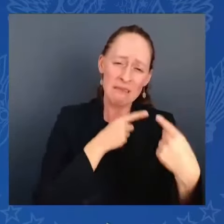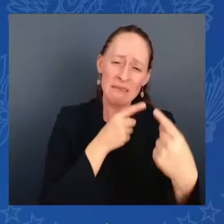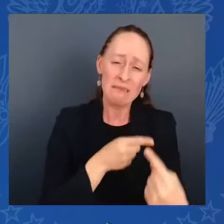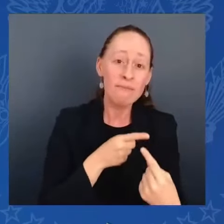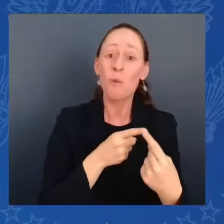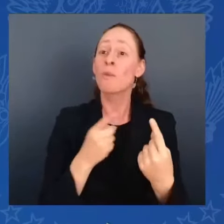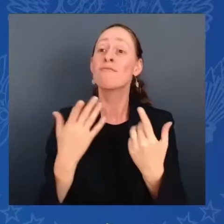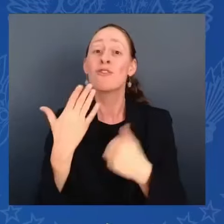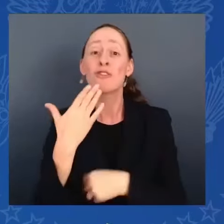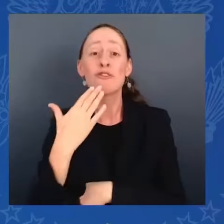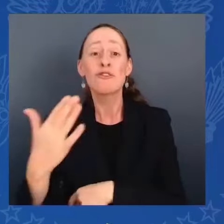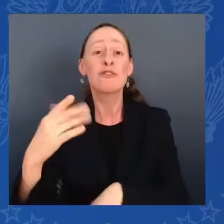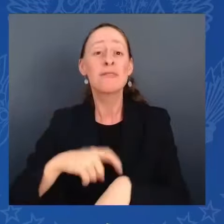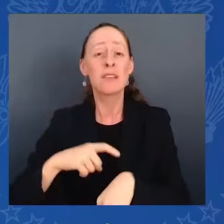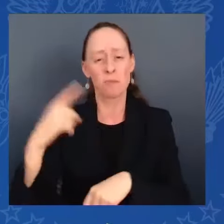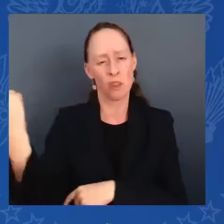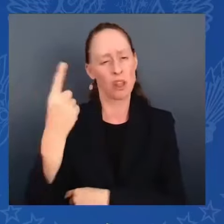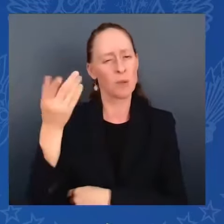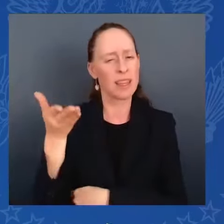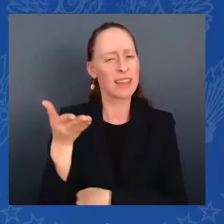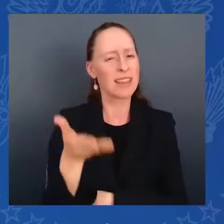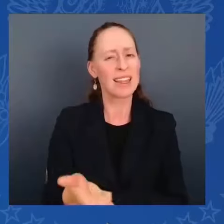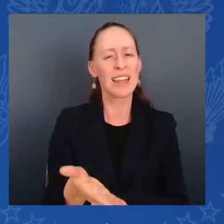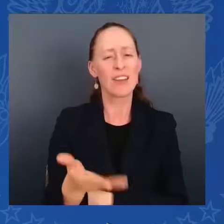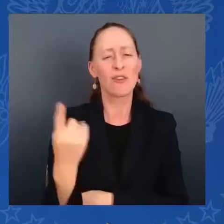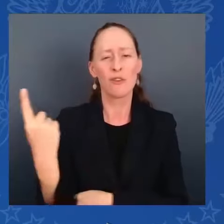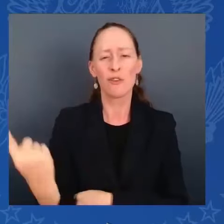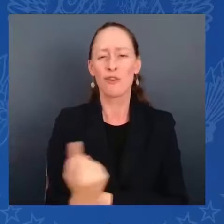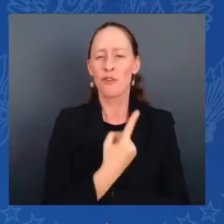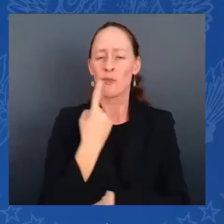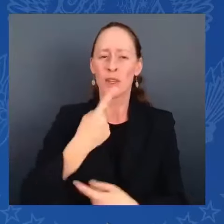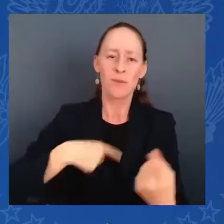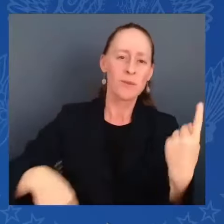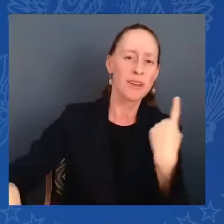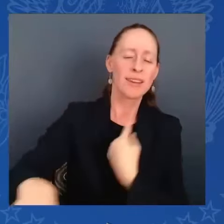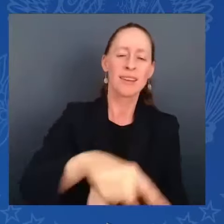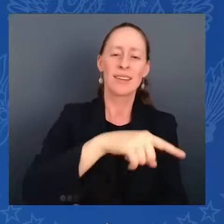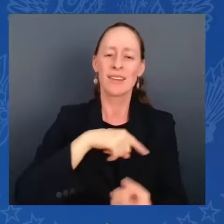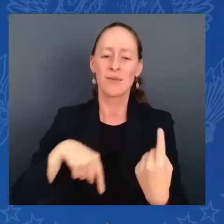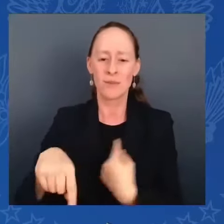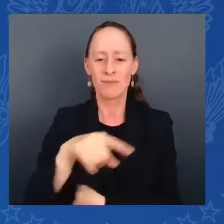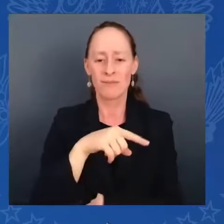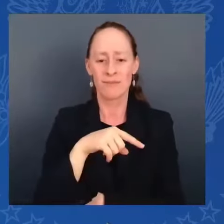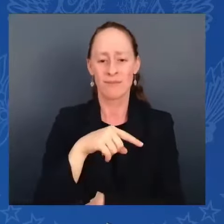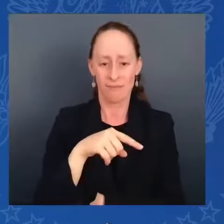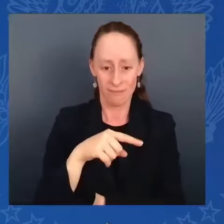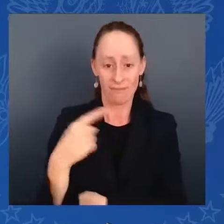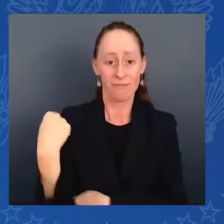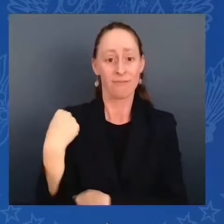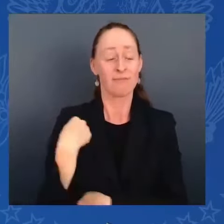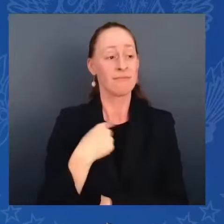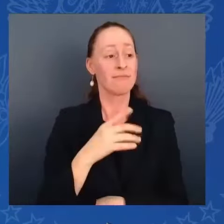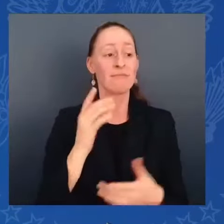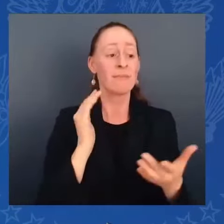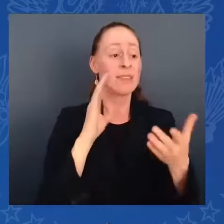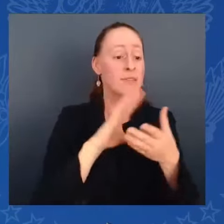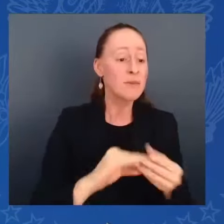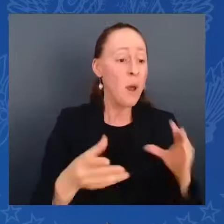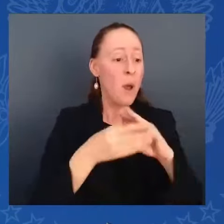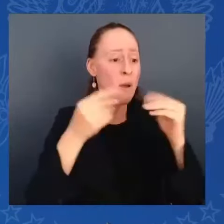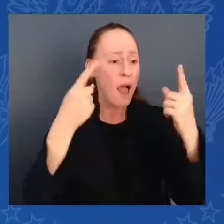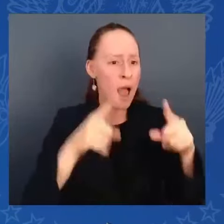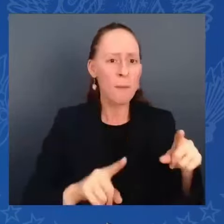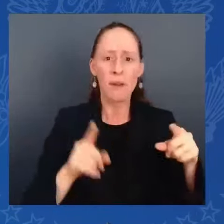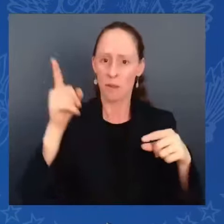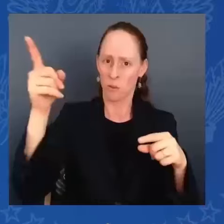our story. You loved us when we have failed to love each other and ourselves. We trust that you will continue to hold